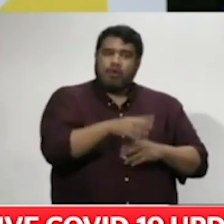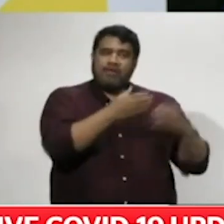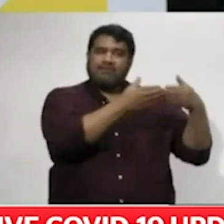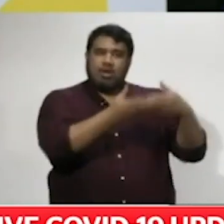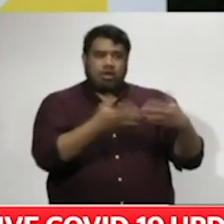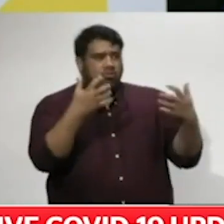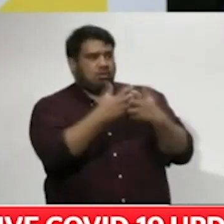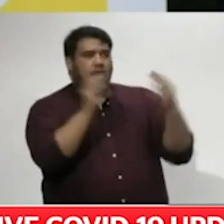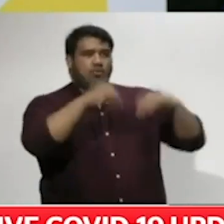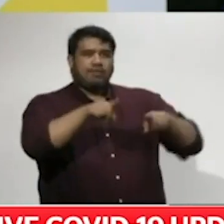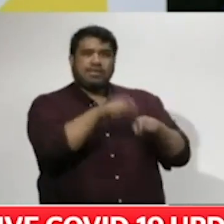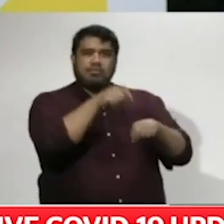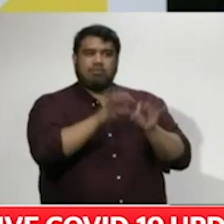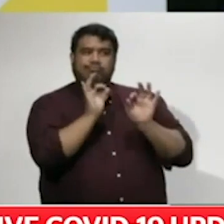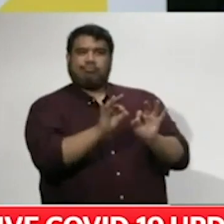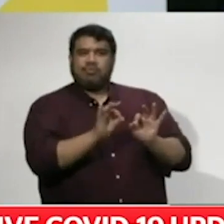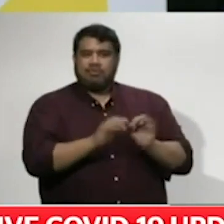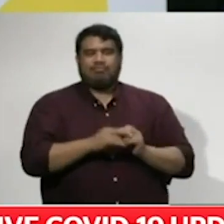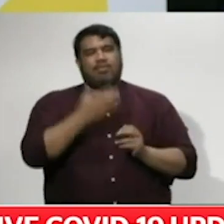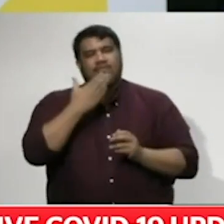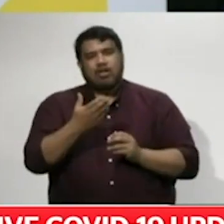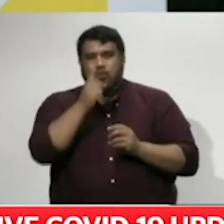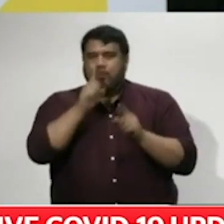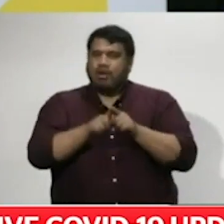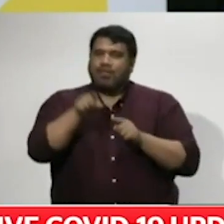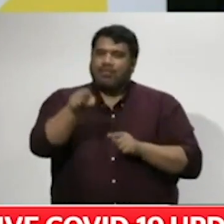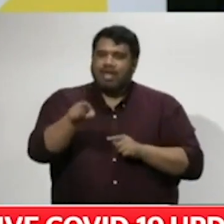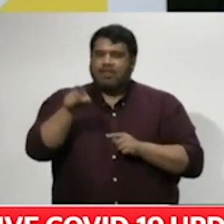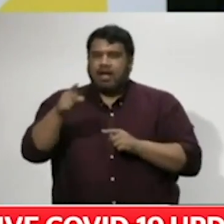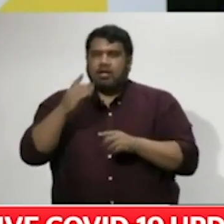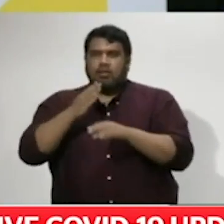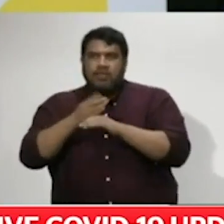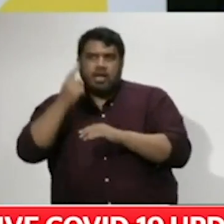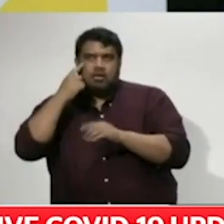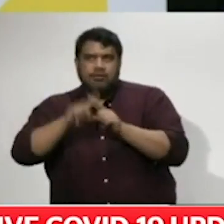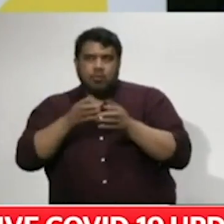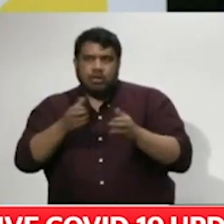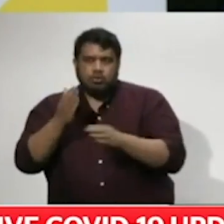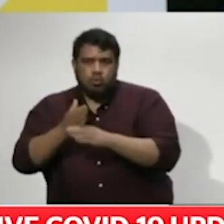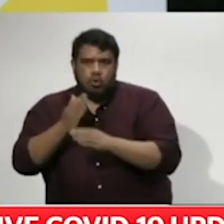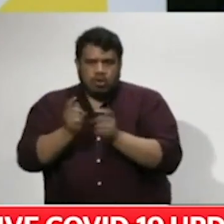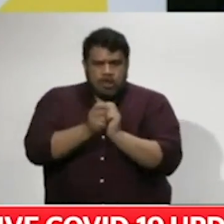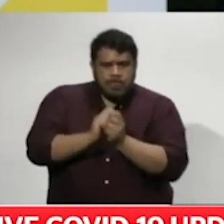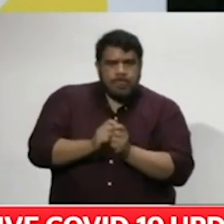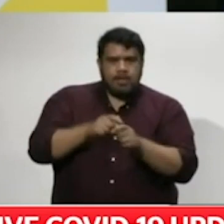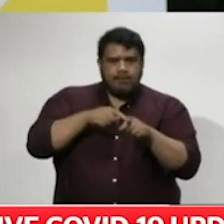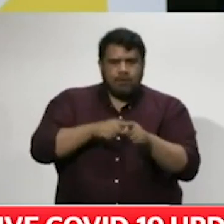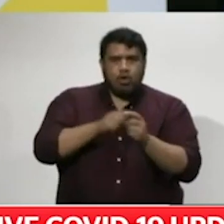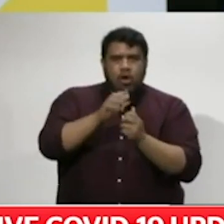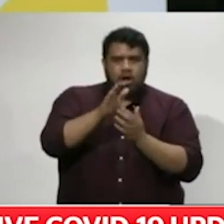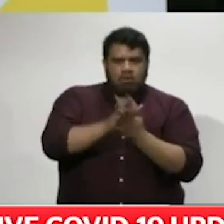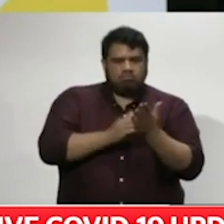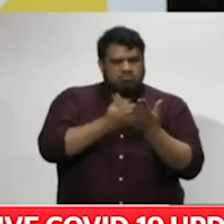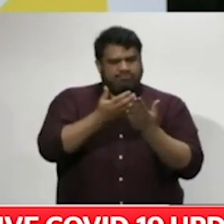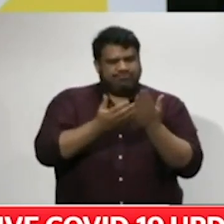say thanks to Greg and Sam. Necessity breeds innovation and with social distancing and good hygiene likely, of course, to be with us for